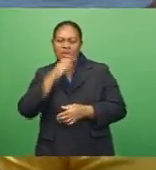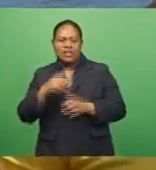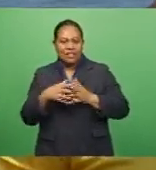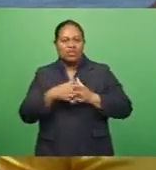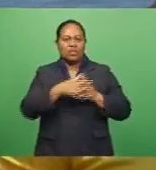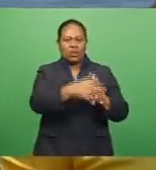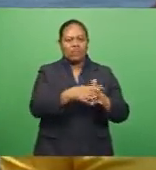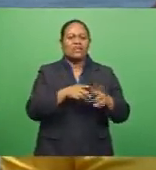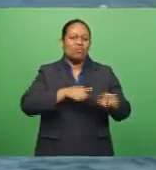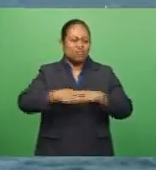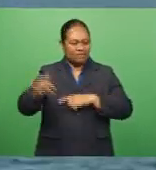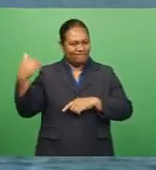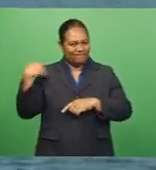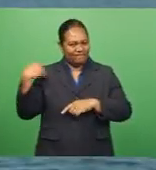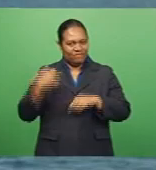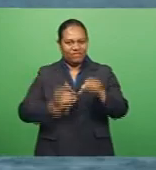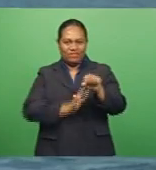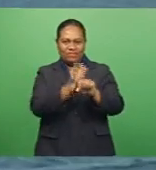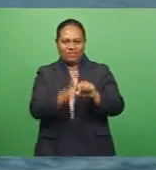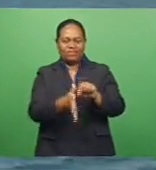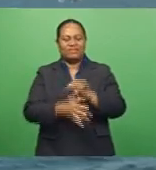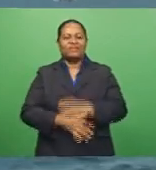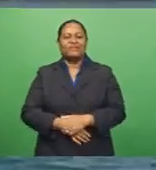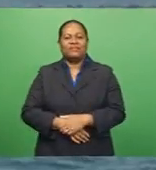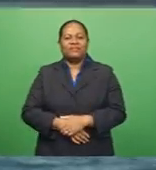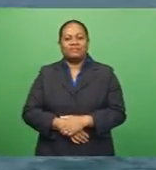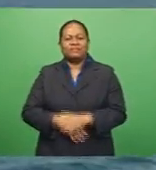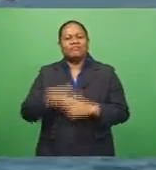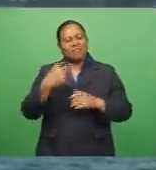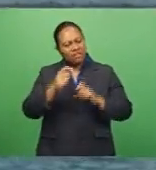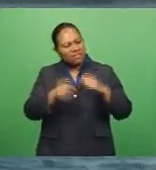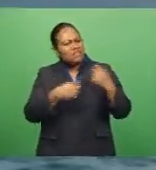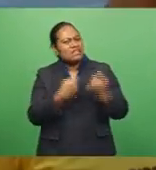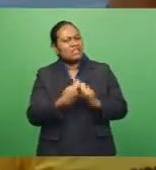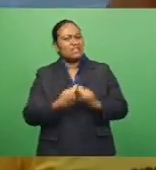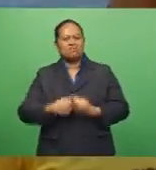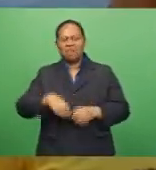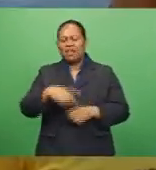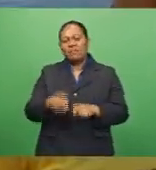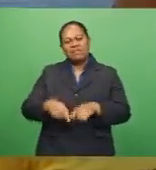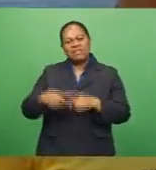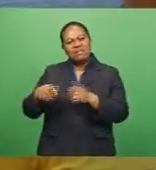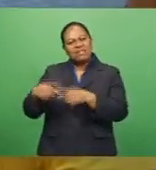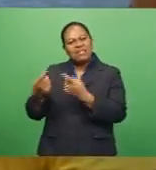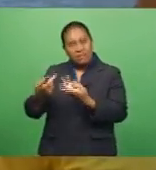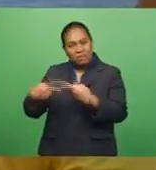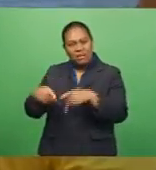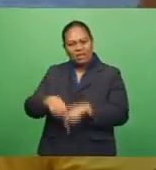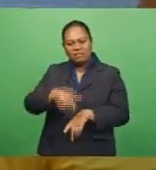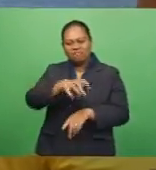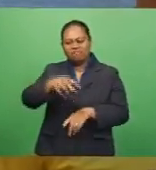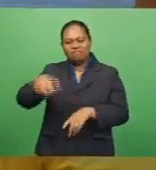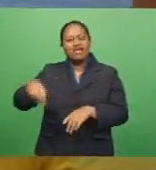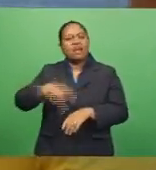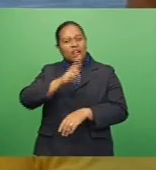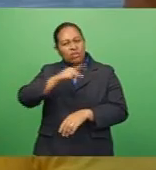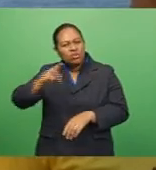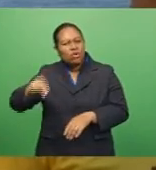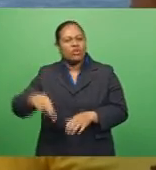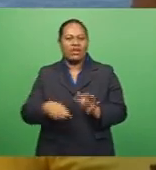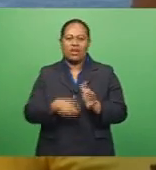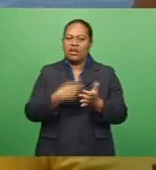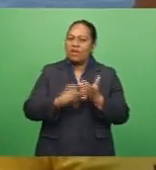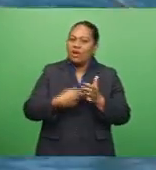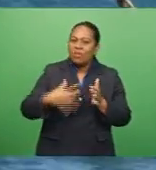most that were affected from COVID. So we've got teams from around the country, from Nosori and of course Suva Raiwanga,